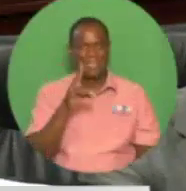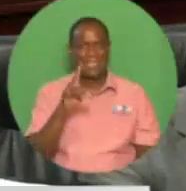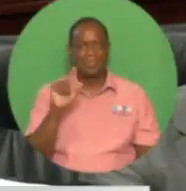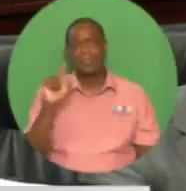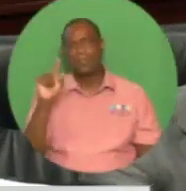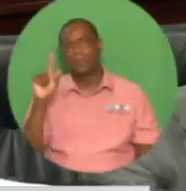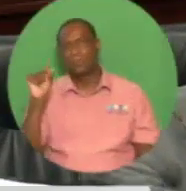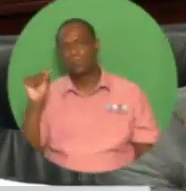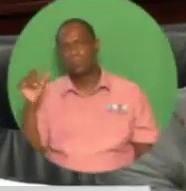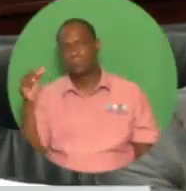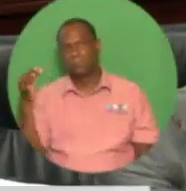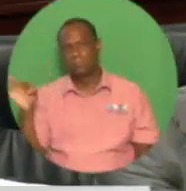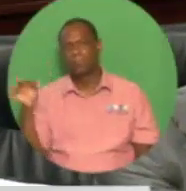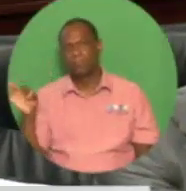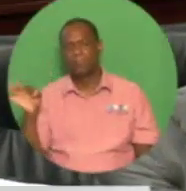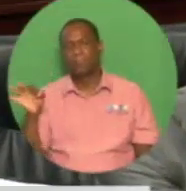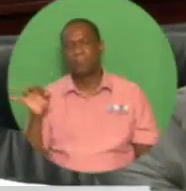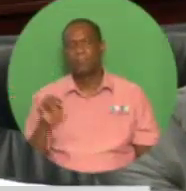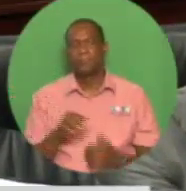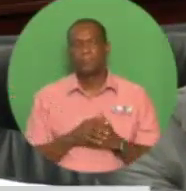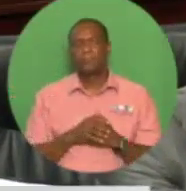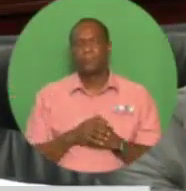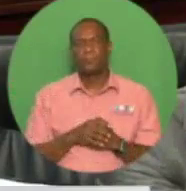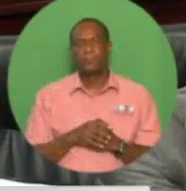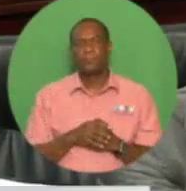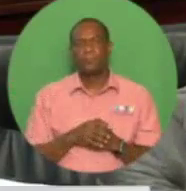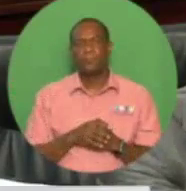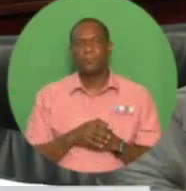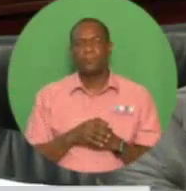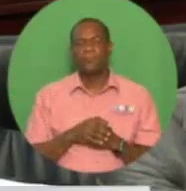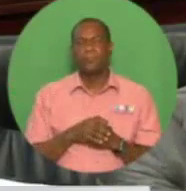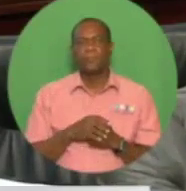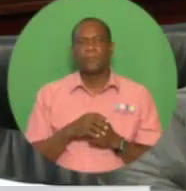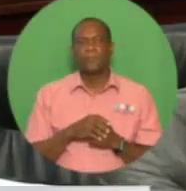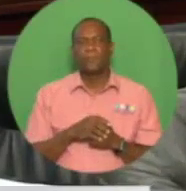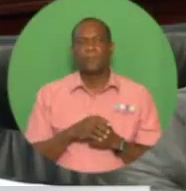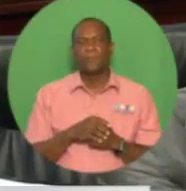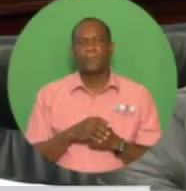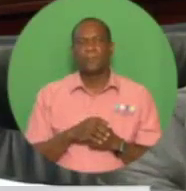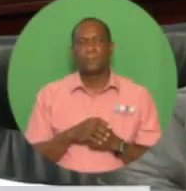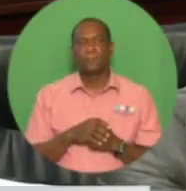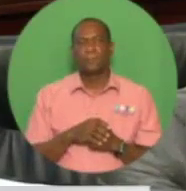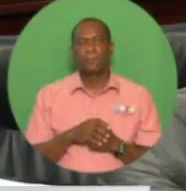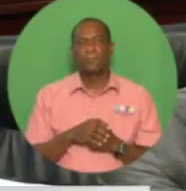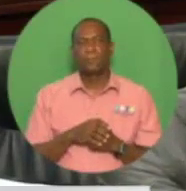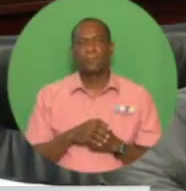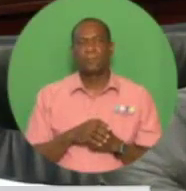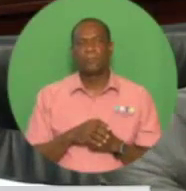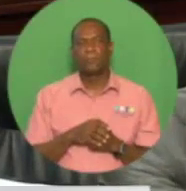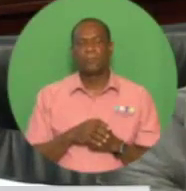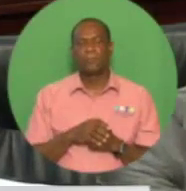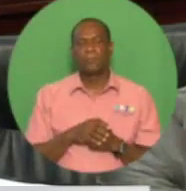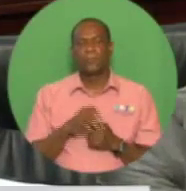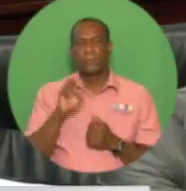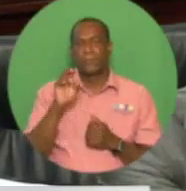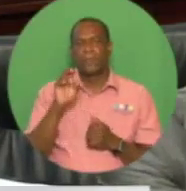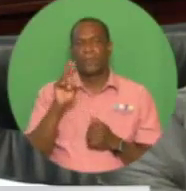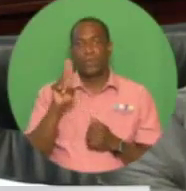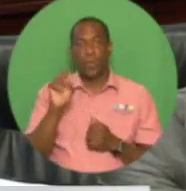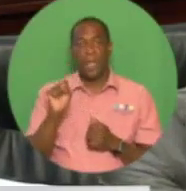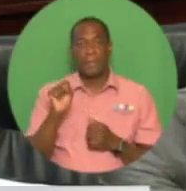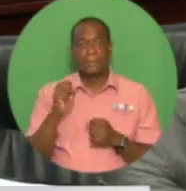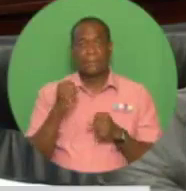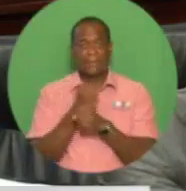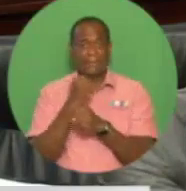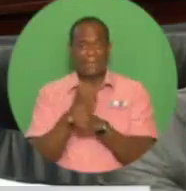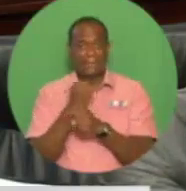Energy Information Administration, or EIA, which is the statistical and analytical agency within the U.S. of